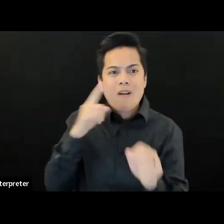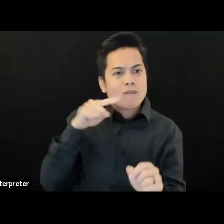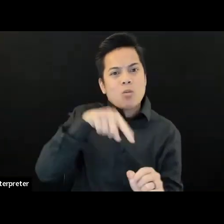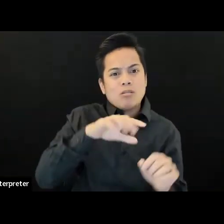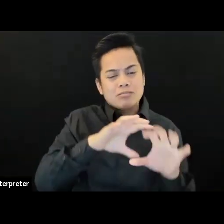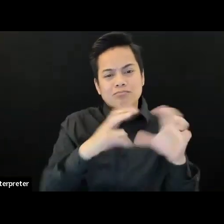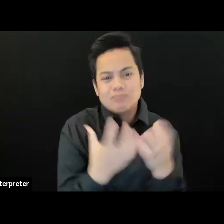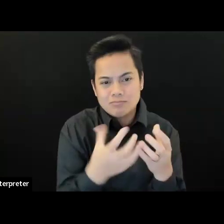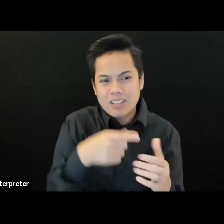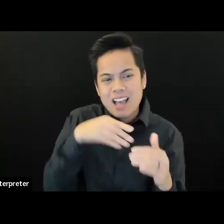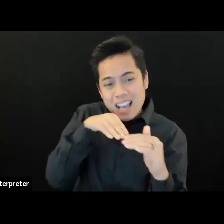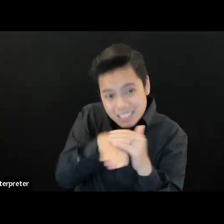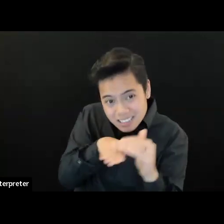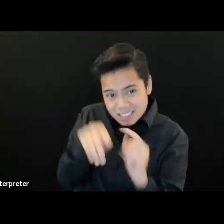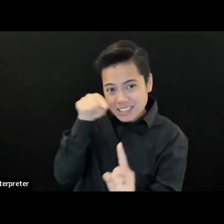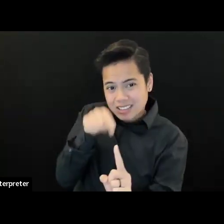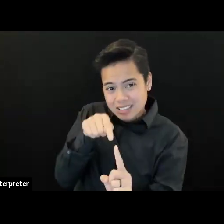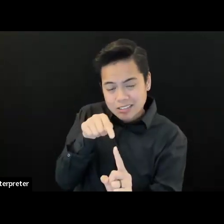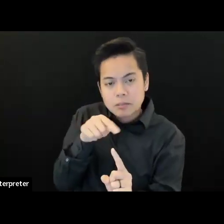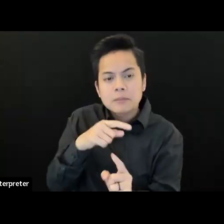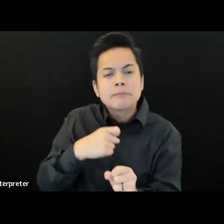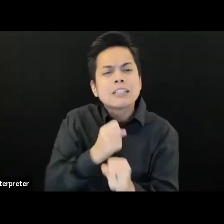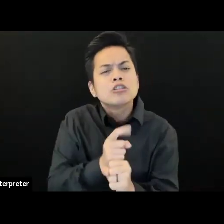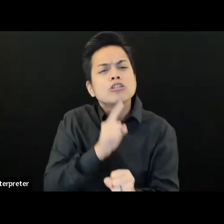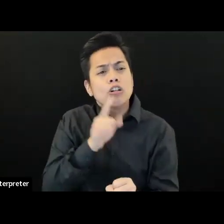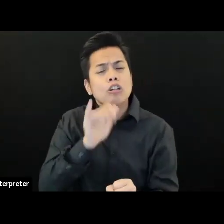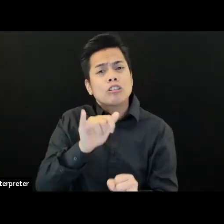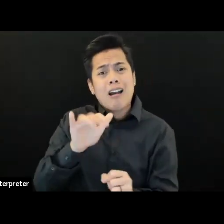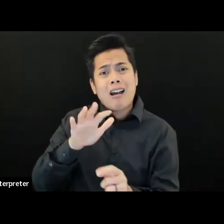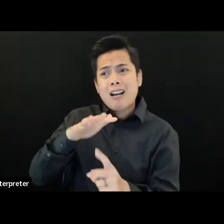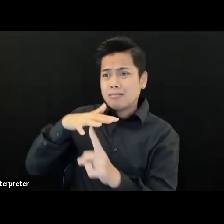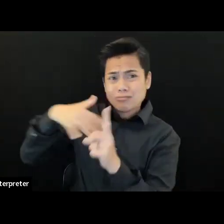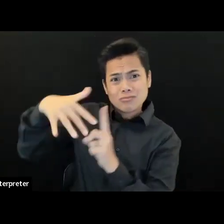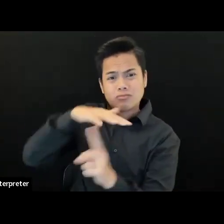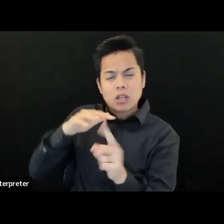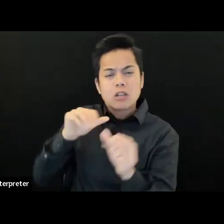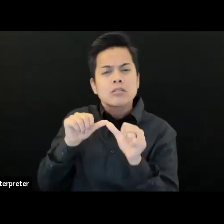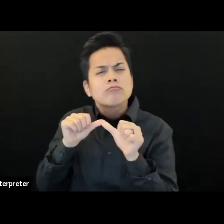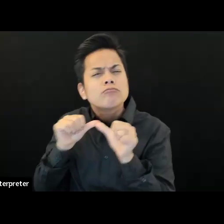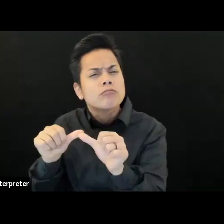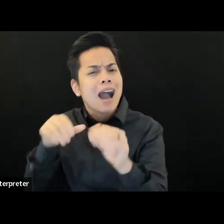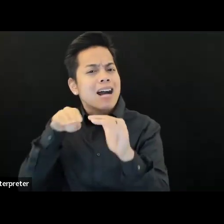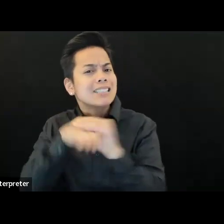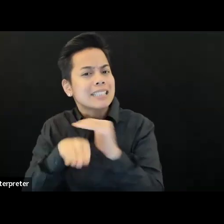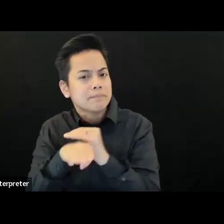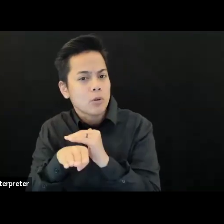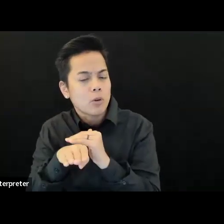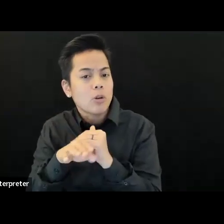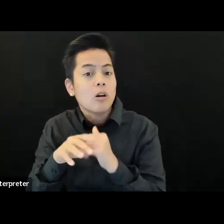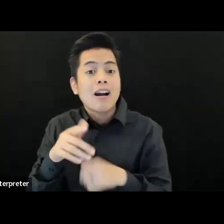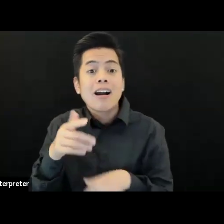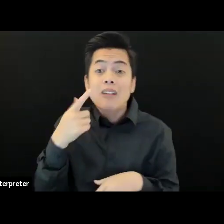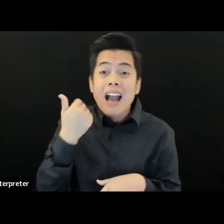on, you know, trying to make the space as accessible as possible, but still at every moment of every program, there's going to need to be some collaboration